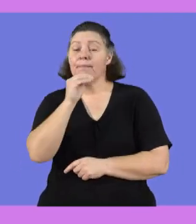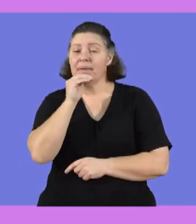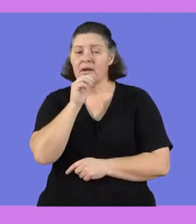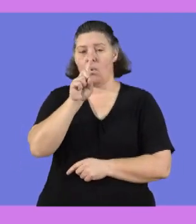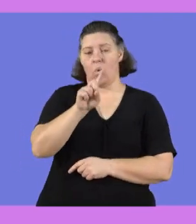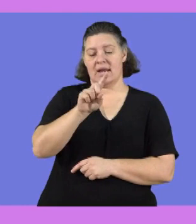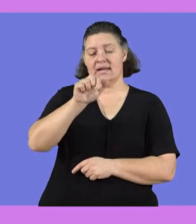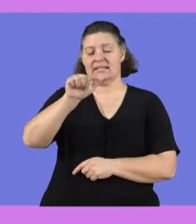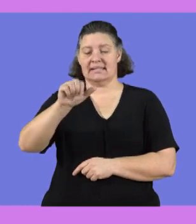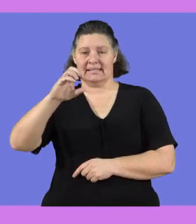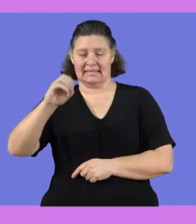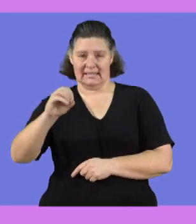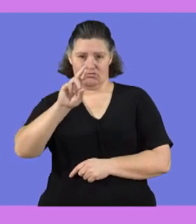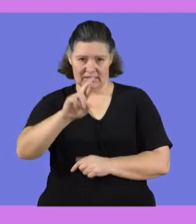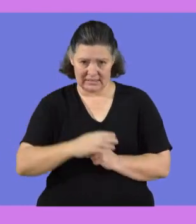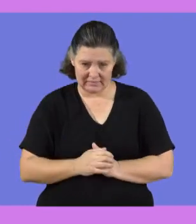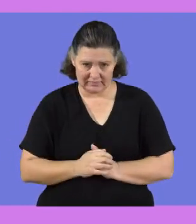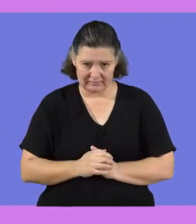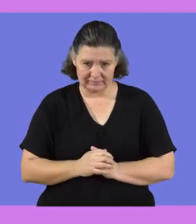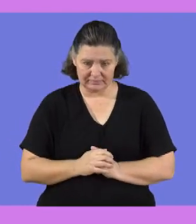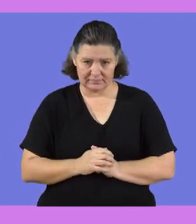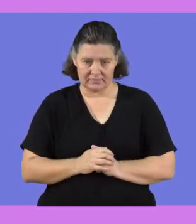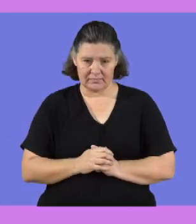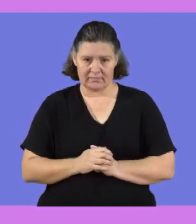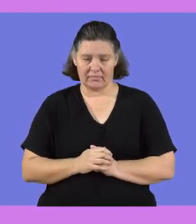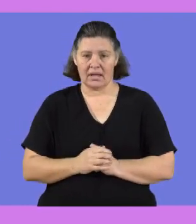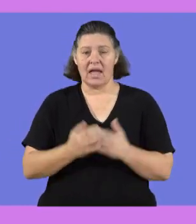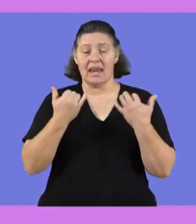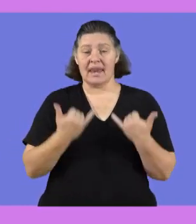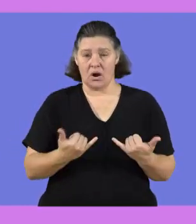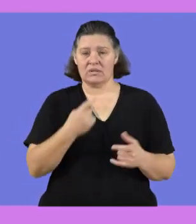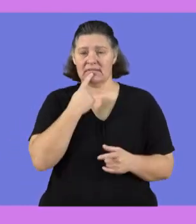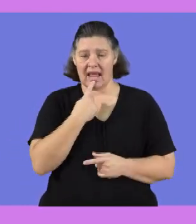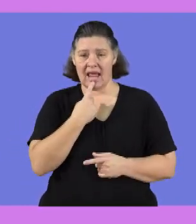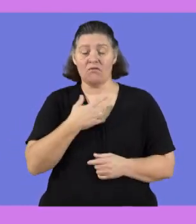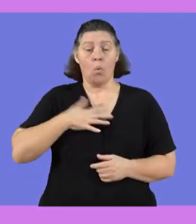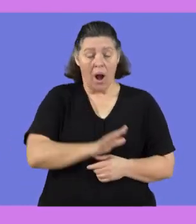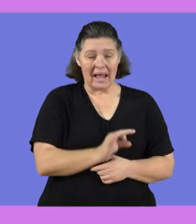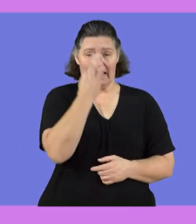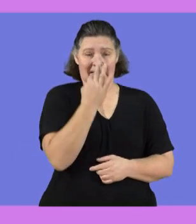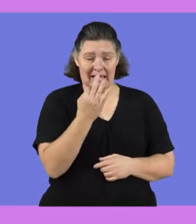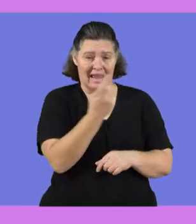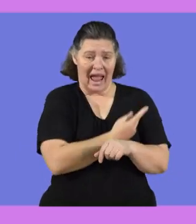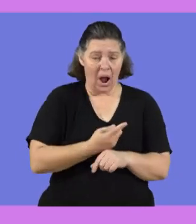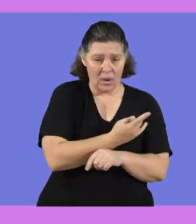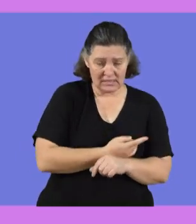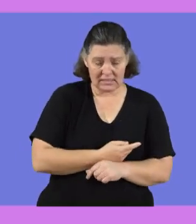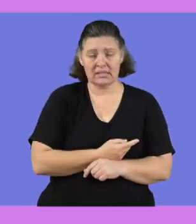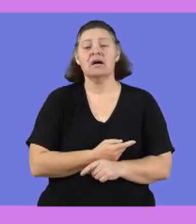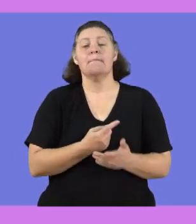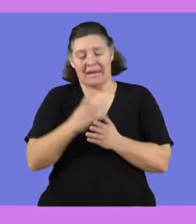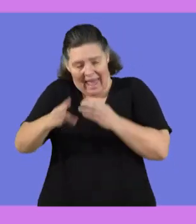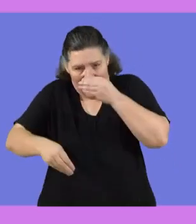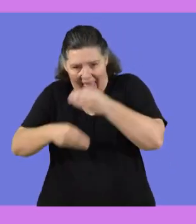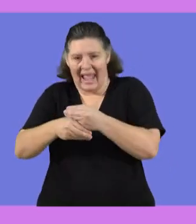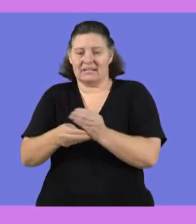80, which equals to 160 rent. And then we are saying for the third one, we